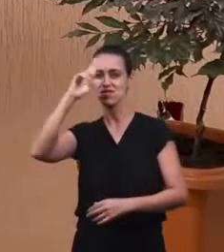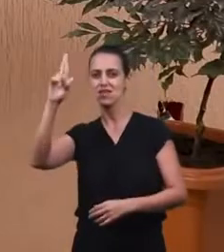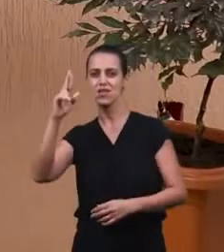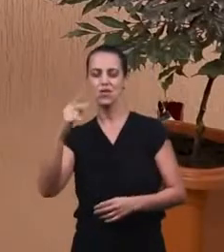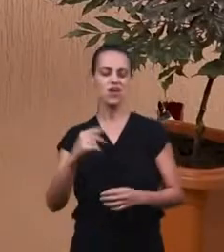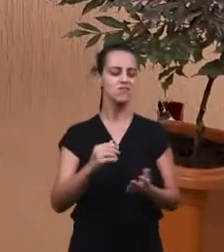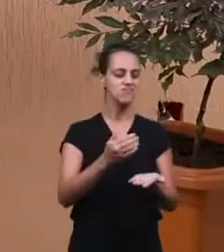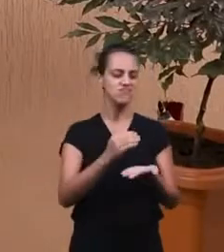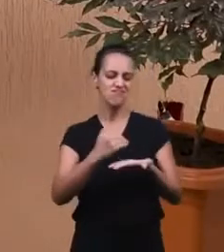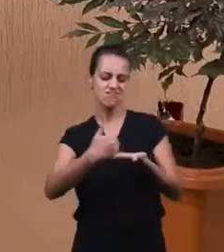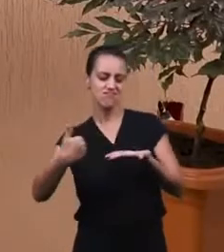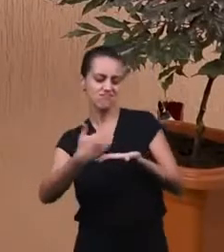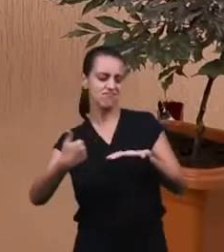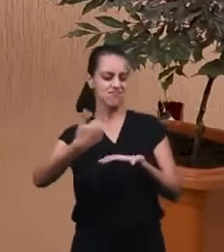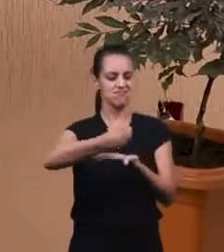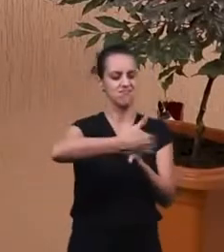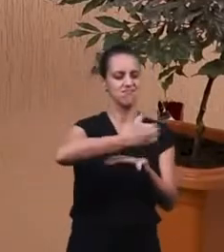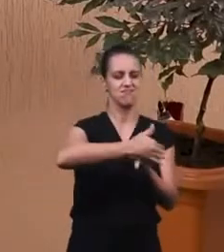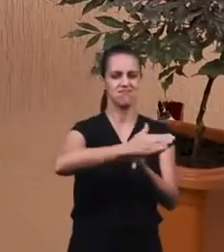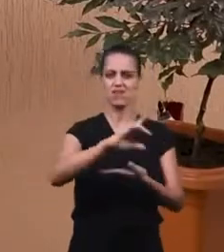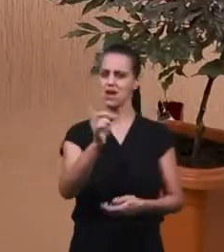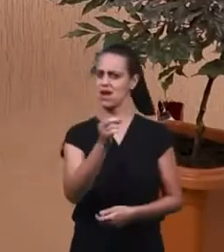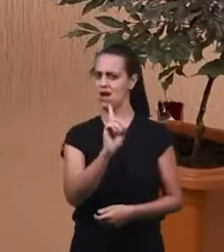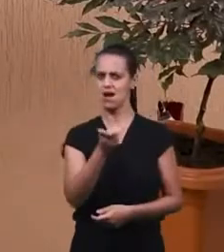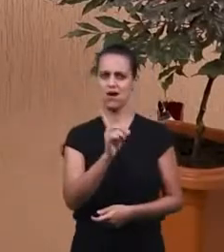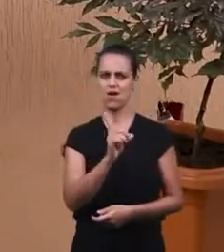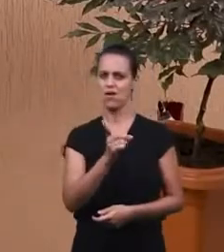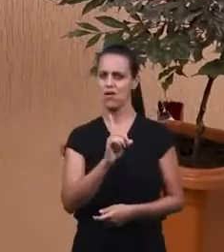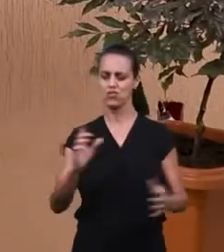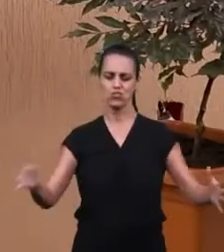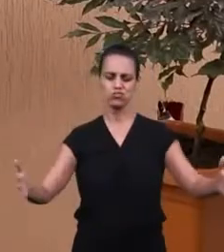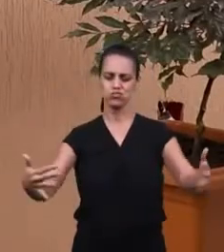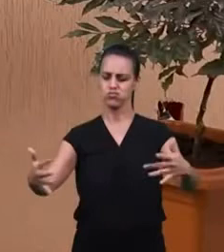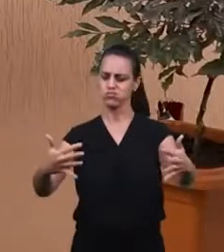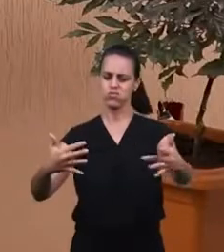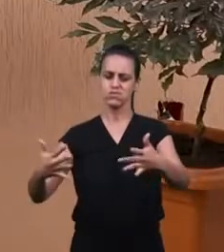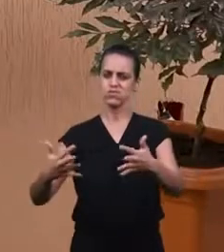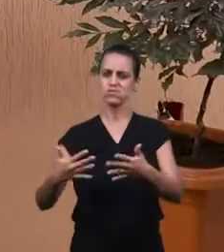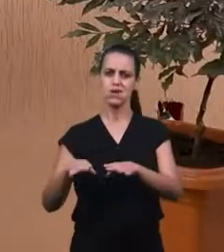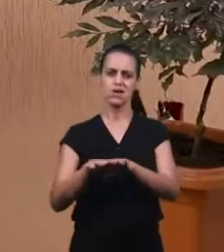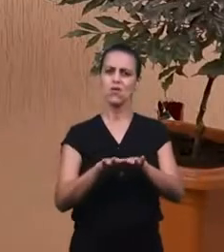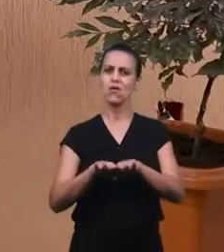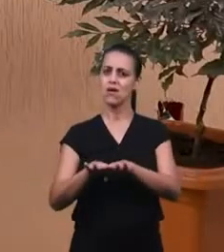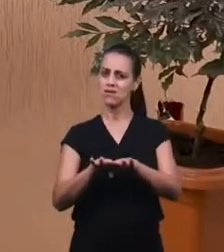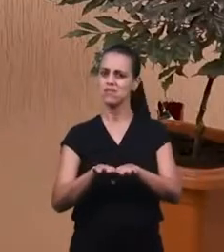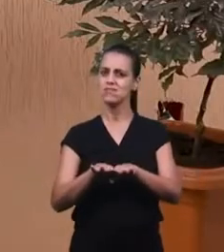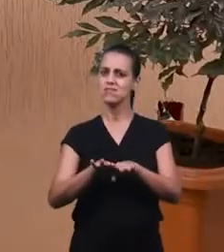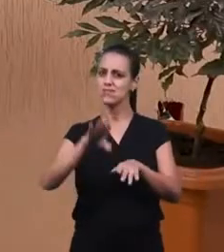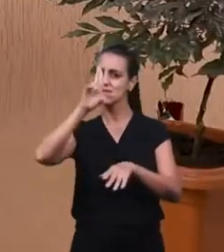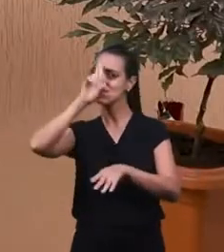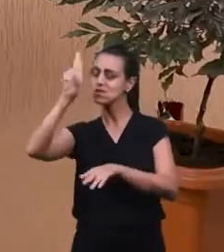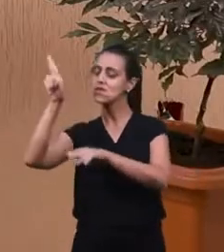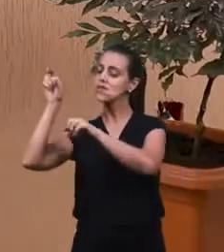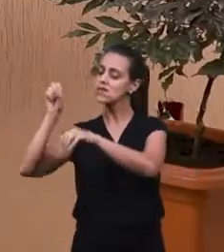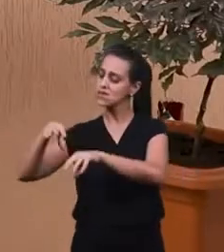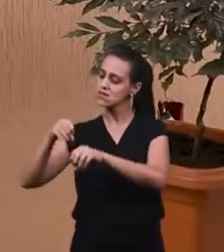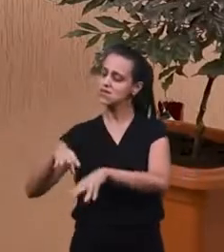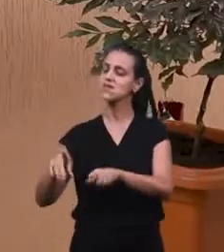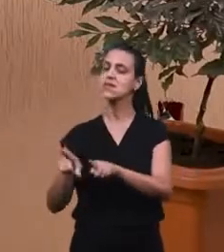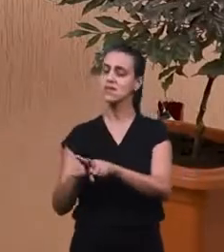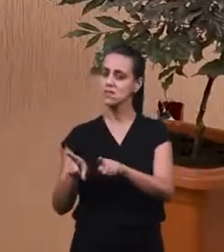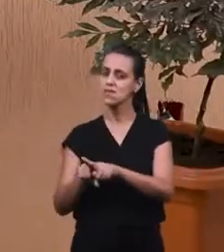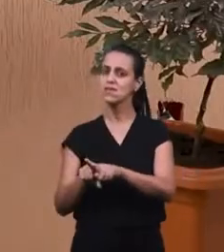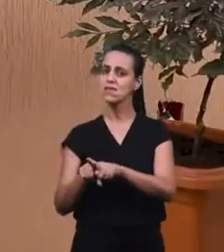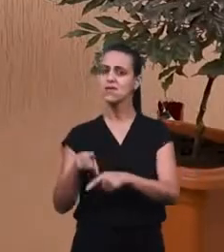So the Lord. Does not. Demonstrate. Any partiality. Partiality. And this. Is what he teaches us. What he teaches.